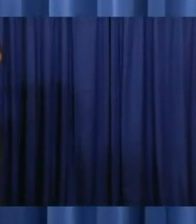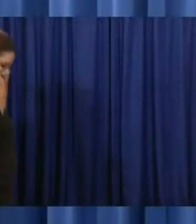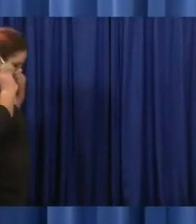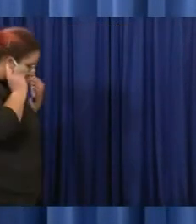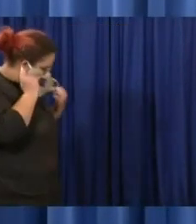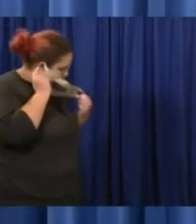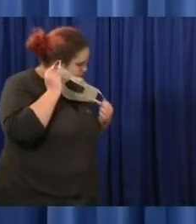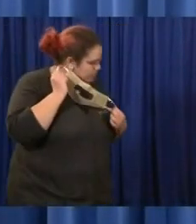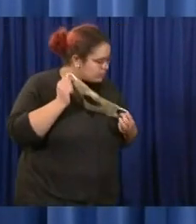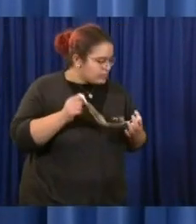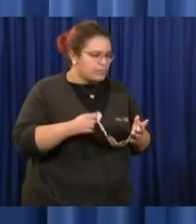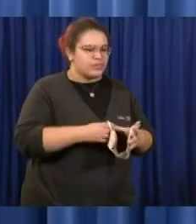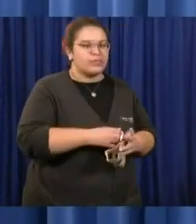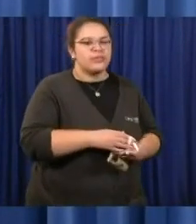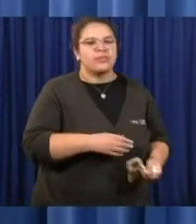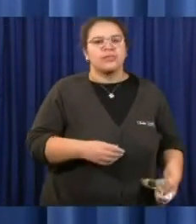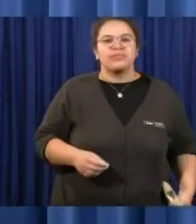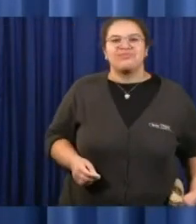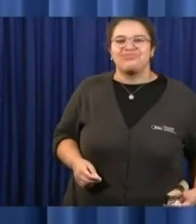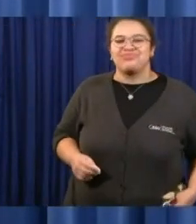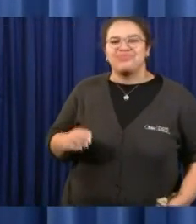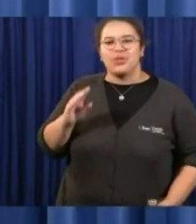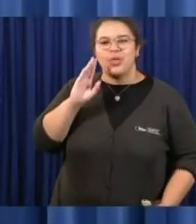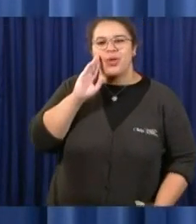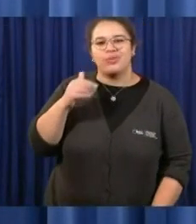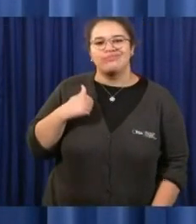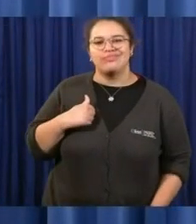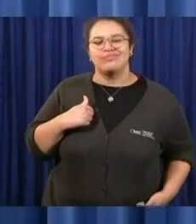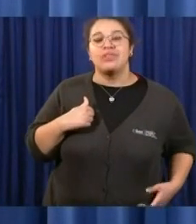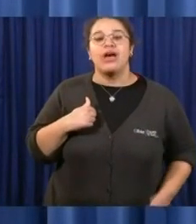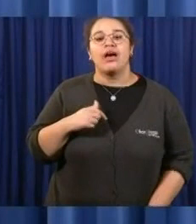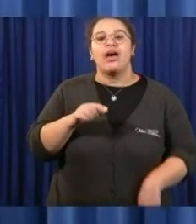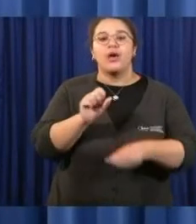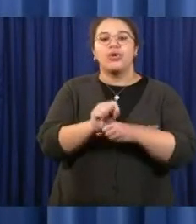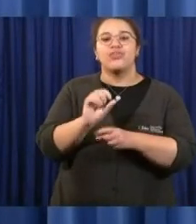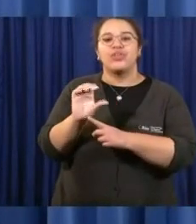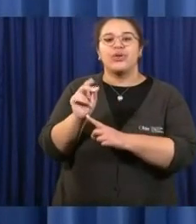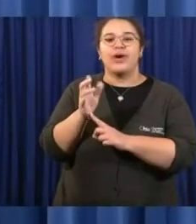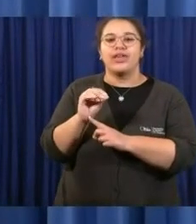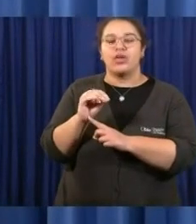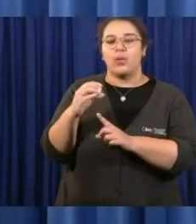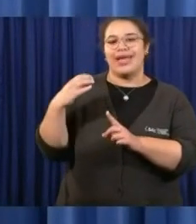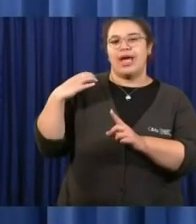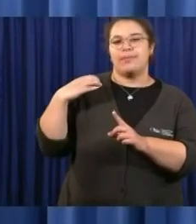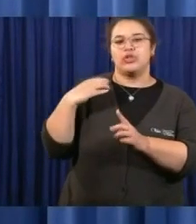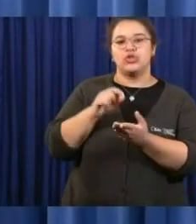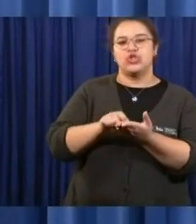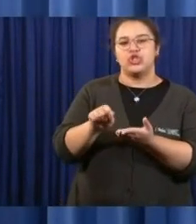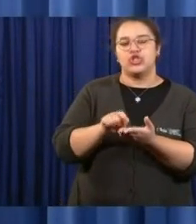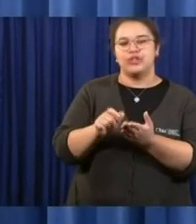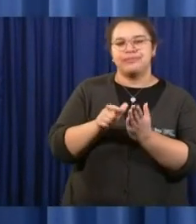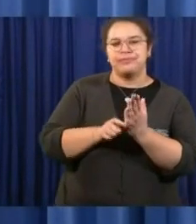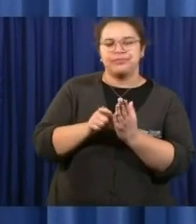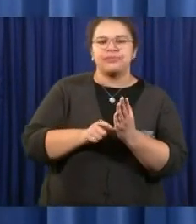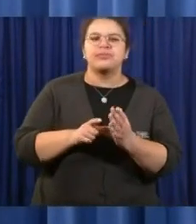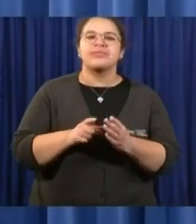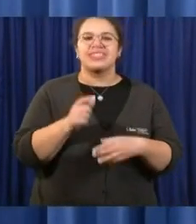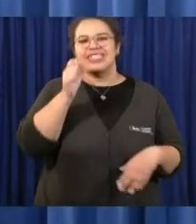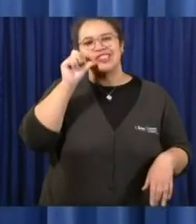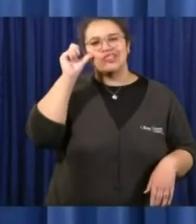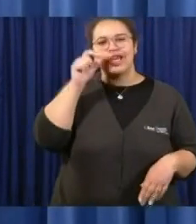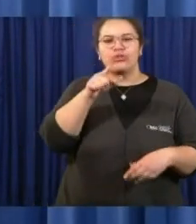In Ohio Capital Journal. Yesterday, you started to outline how testing was going to be done through the coming months.